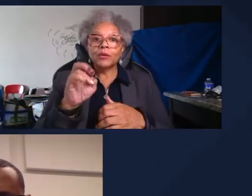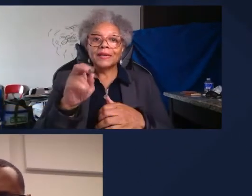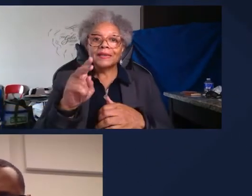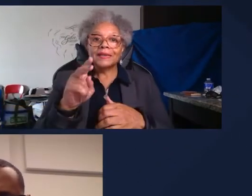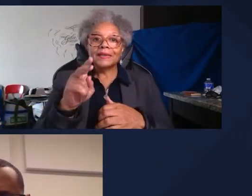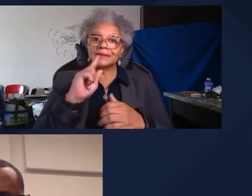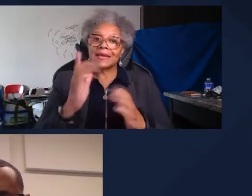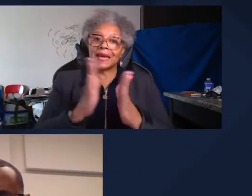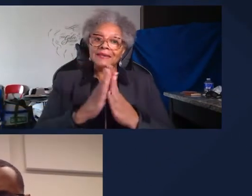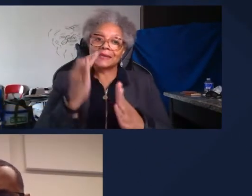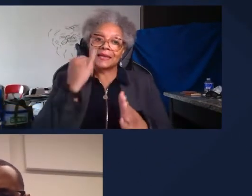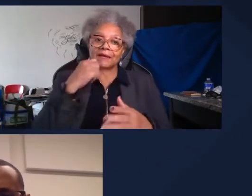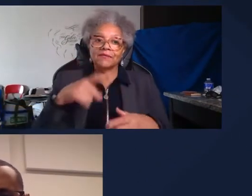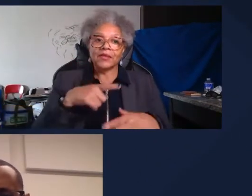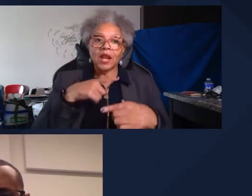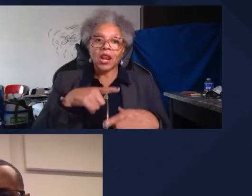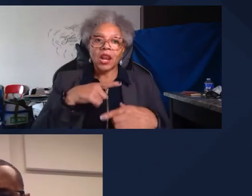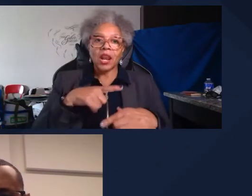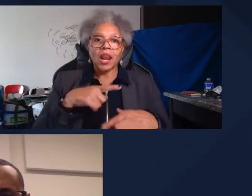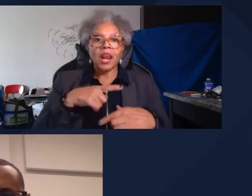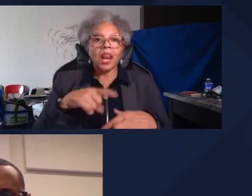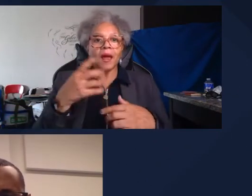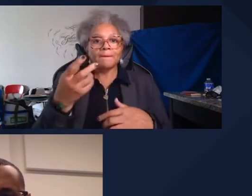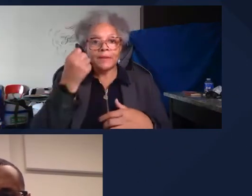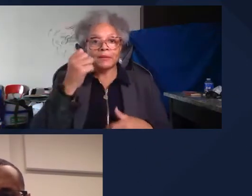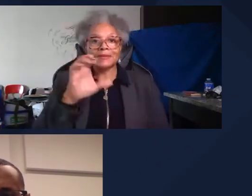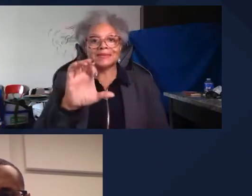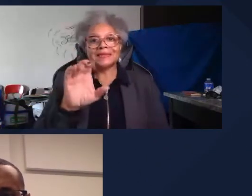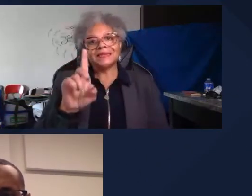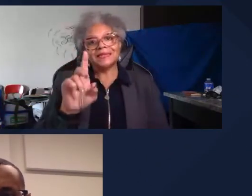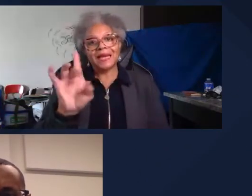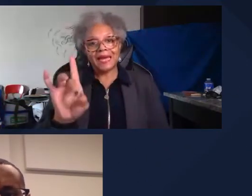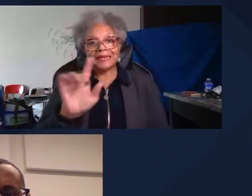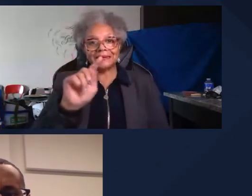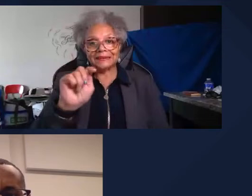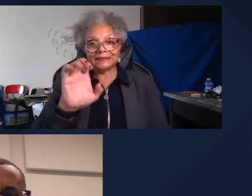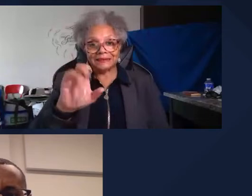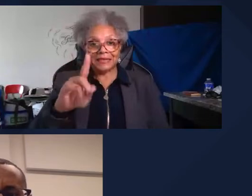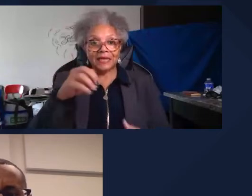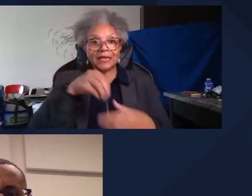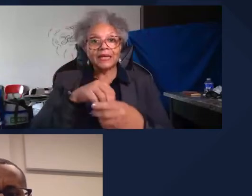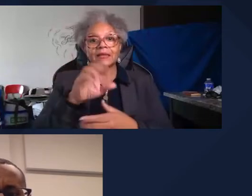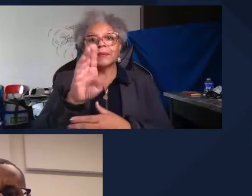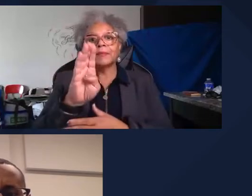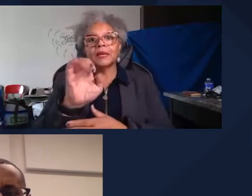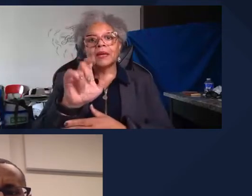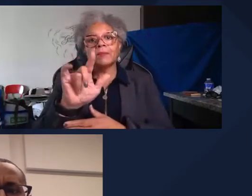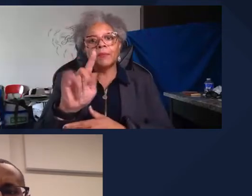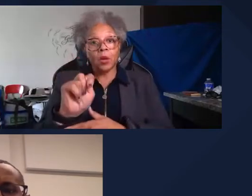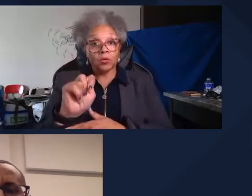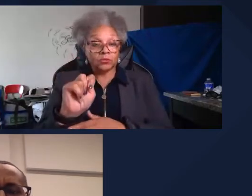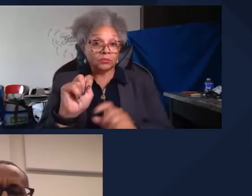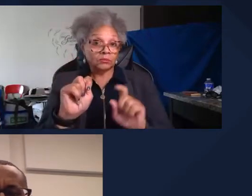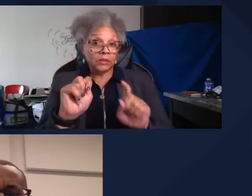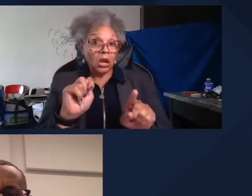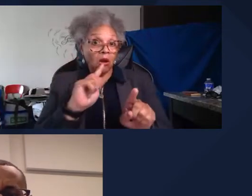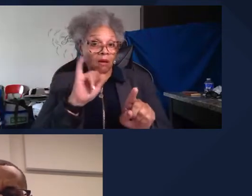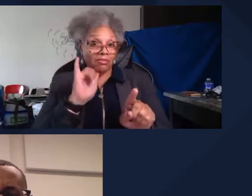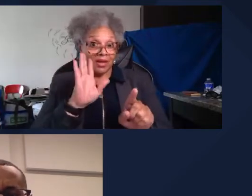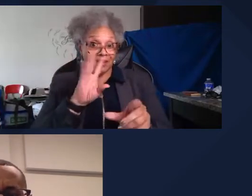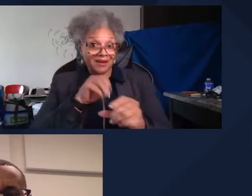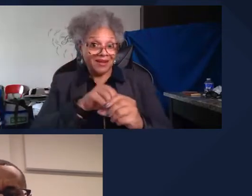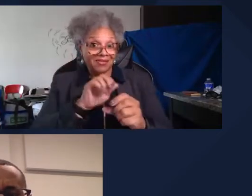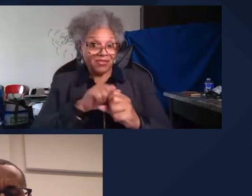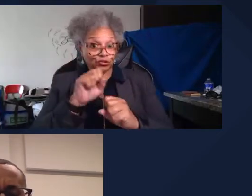if the lung resident memory CD8 T-cells within the BALT are they within the BALT